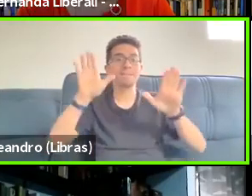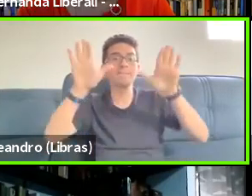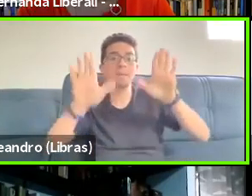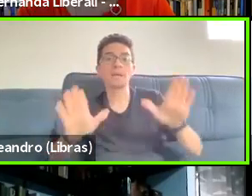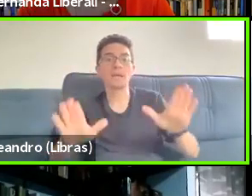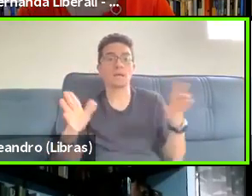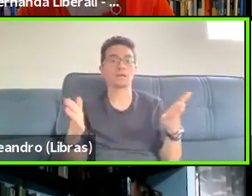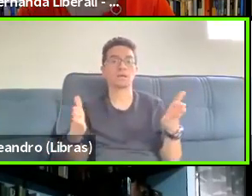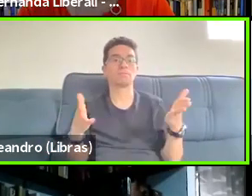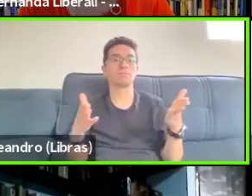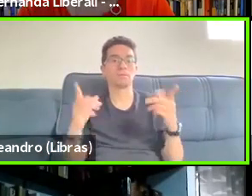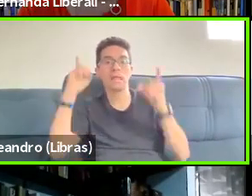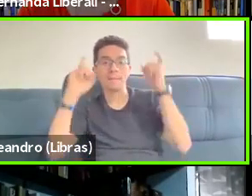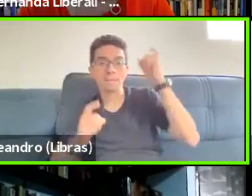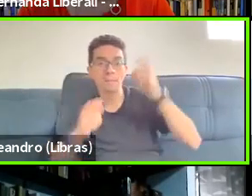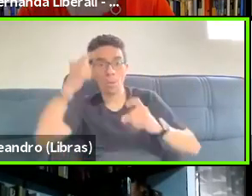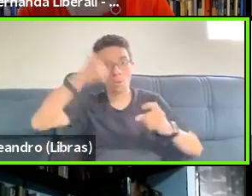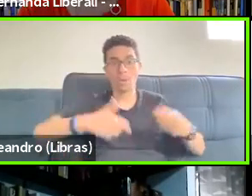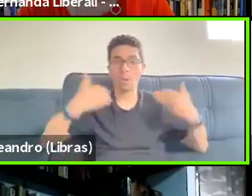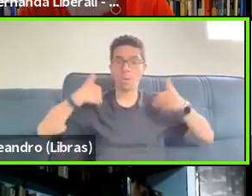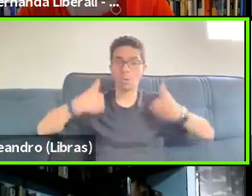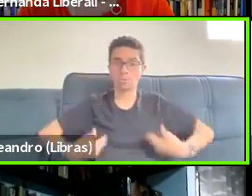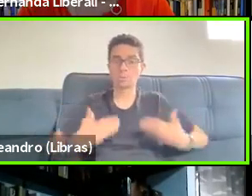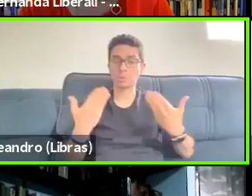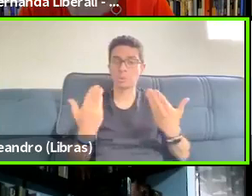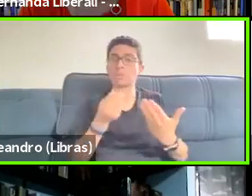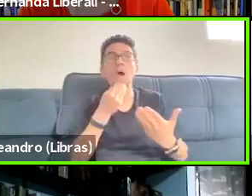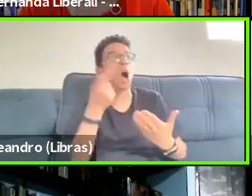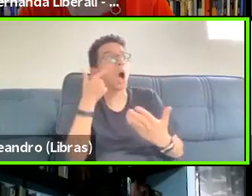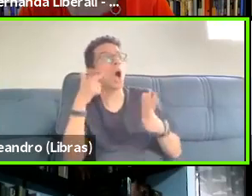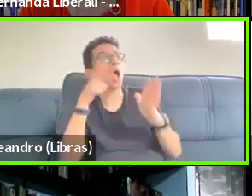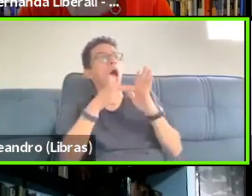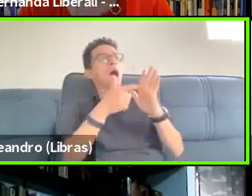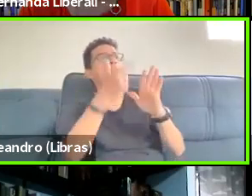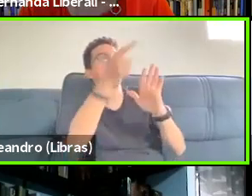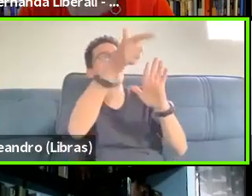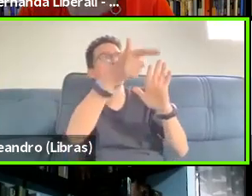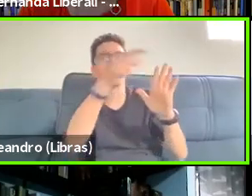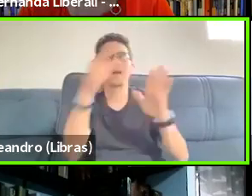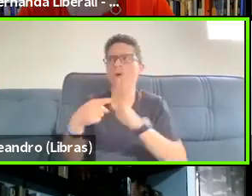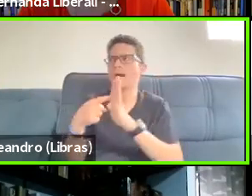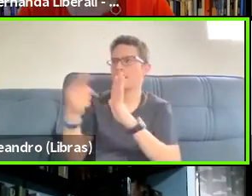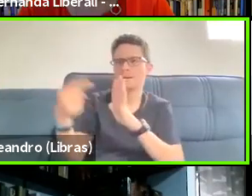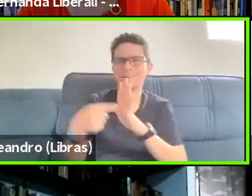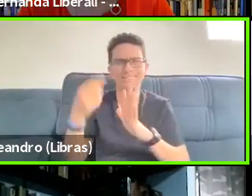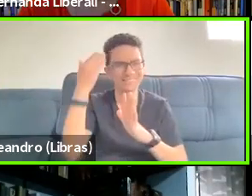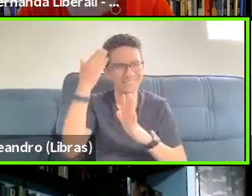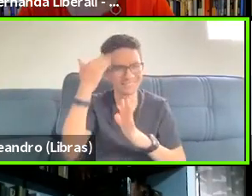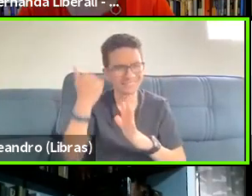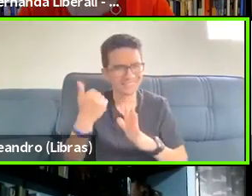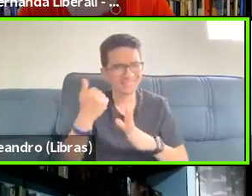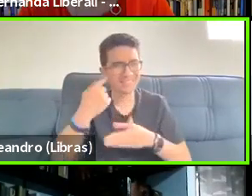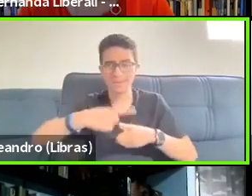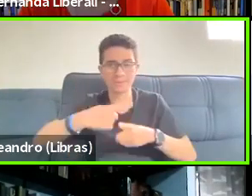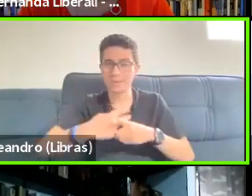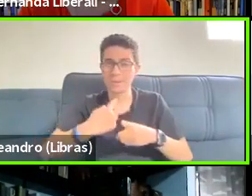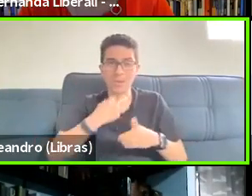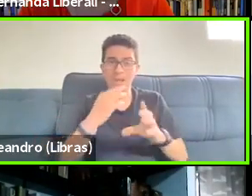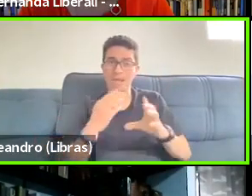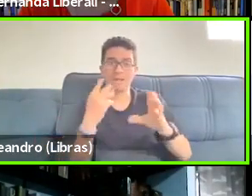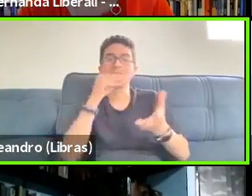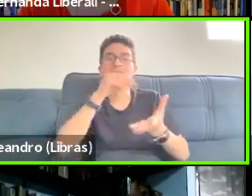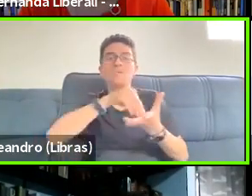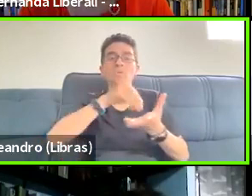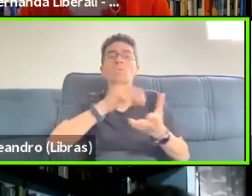classroom, even in a short stretch of interaction and Julie's density maps start to suggest this, there are multiple scenes, multiple indexical